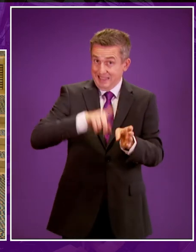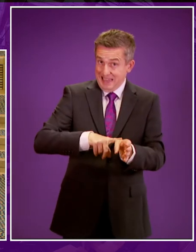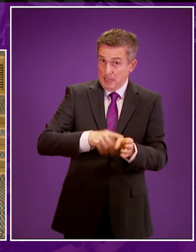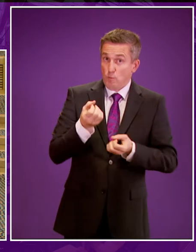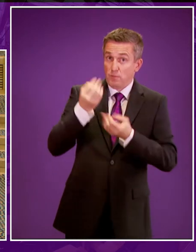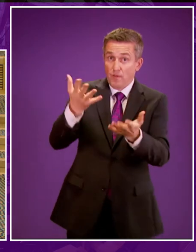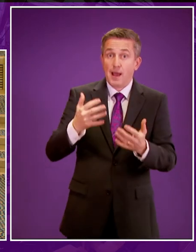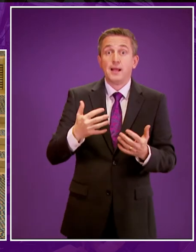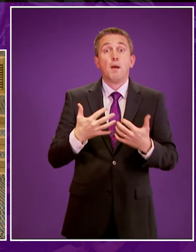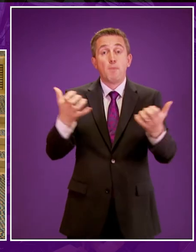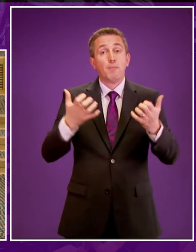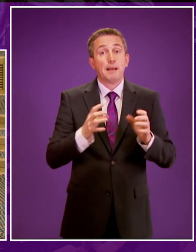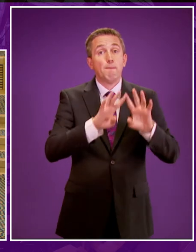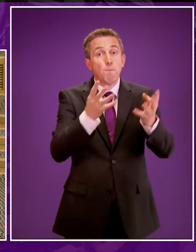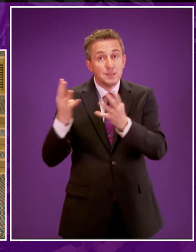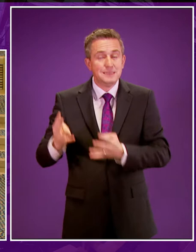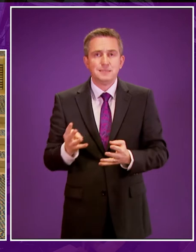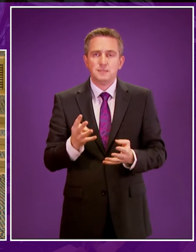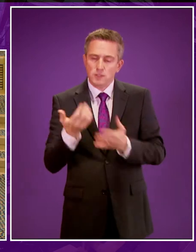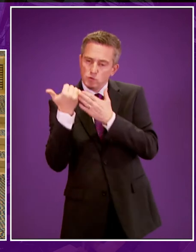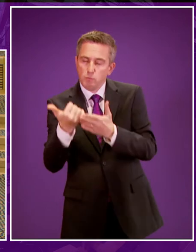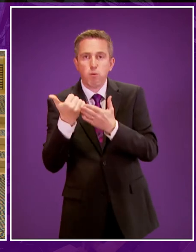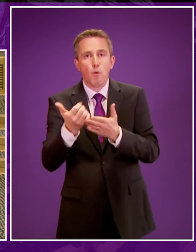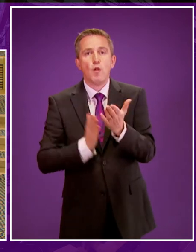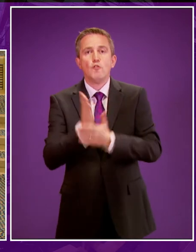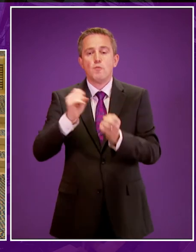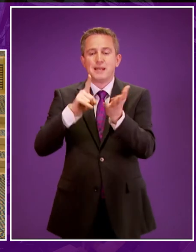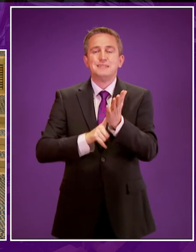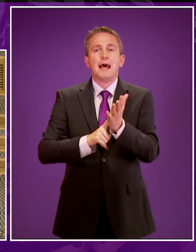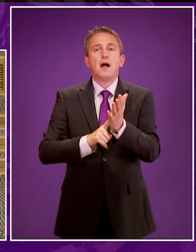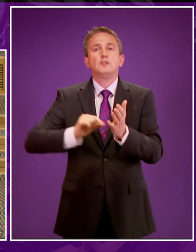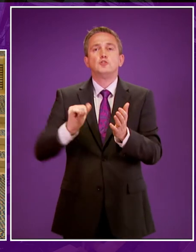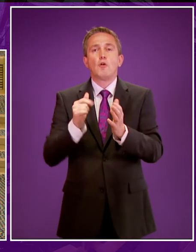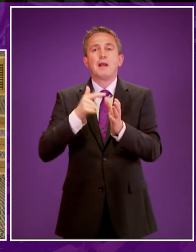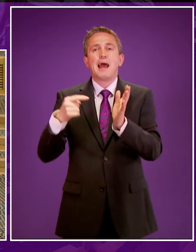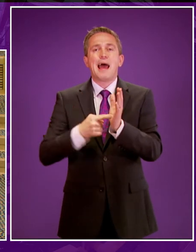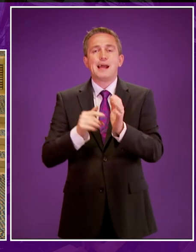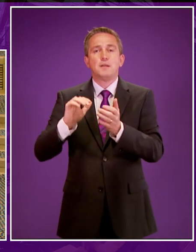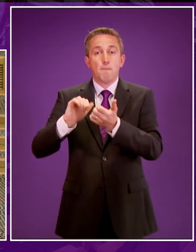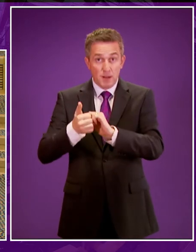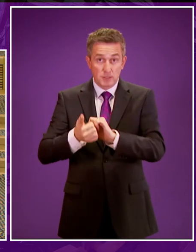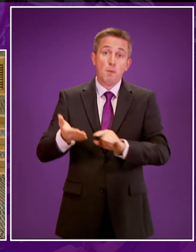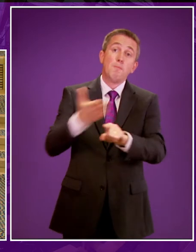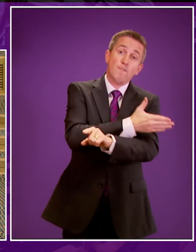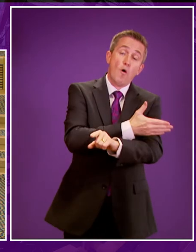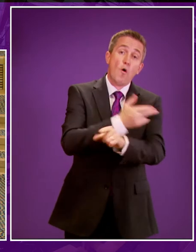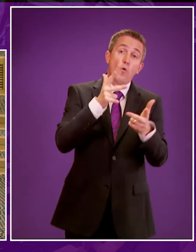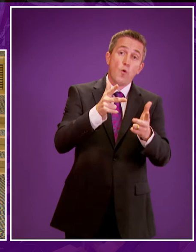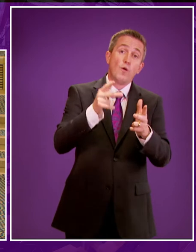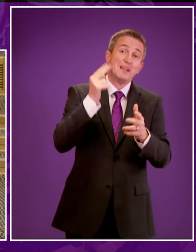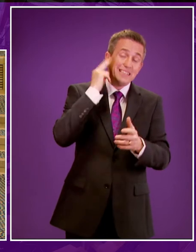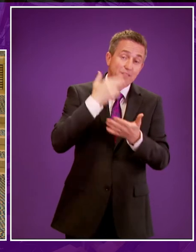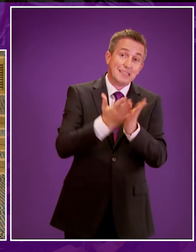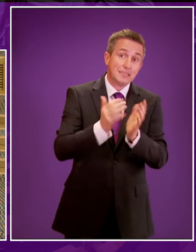practical support through the BSL Scotland Act Partnership, formerly known as the Deaf Sector Partnership. The